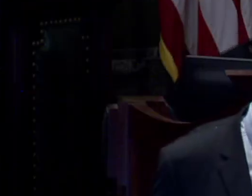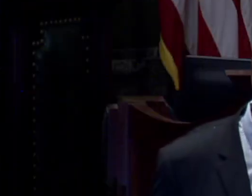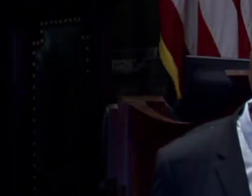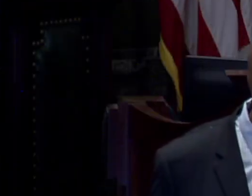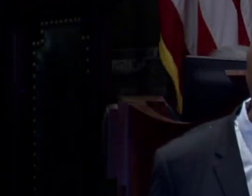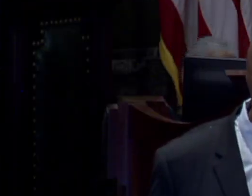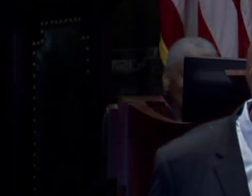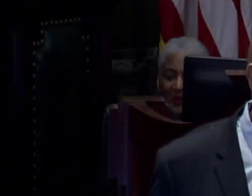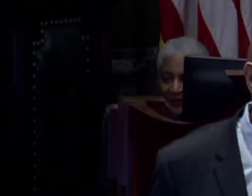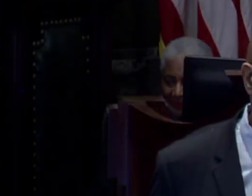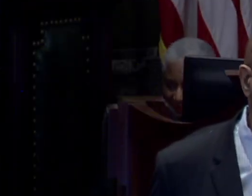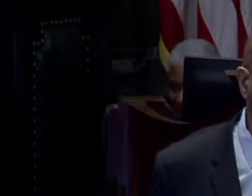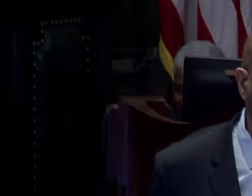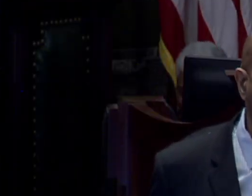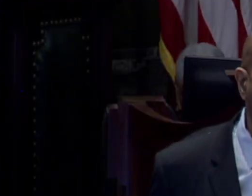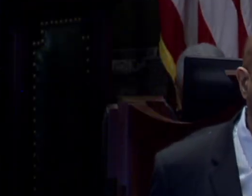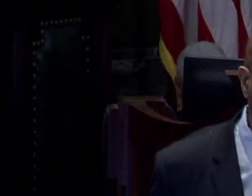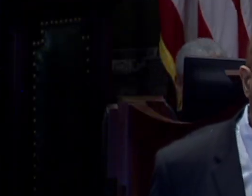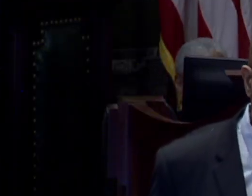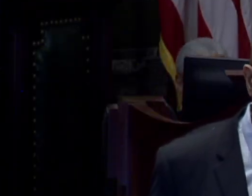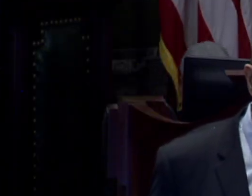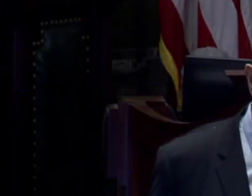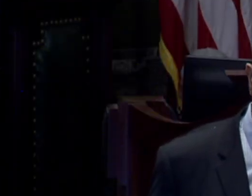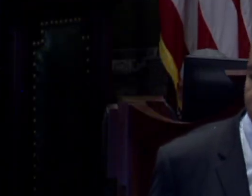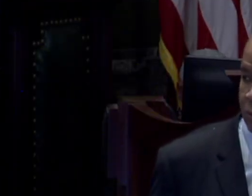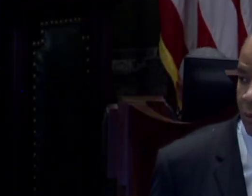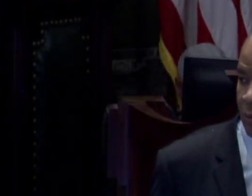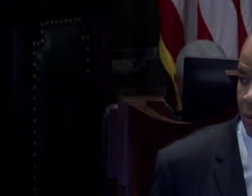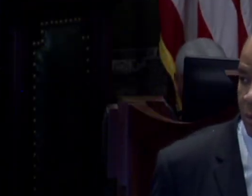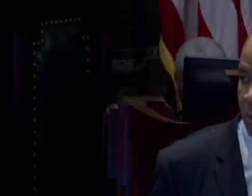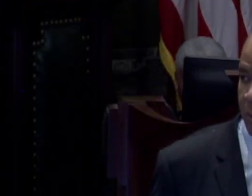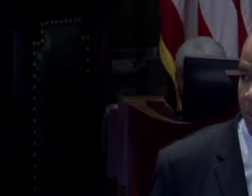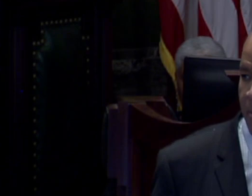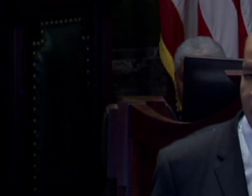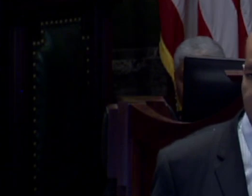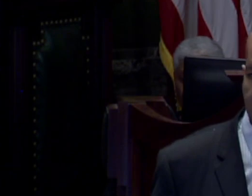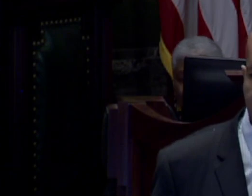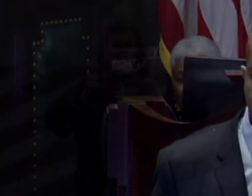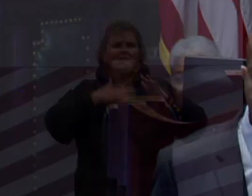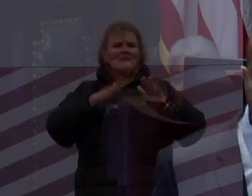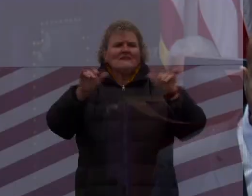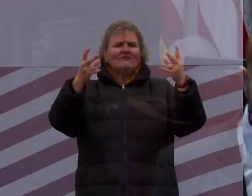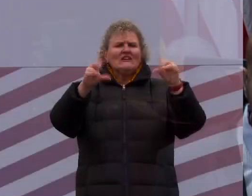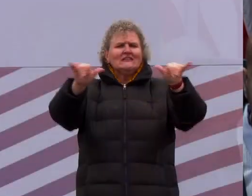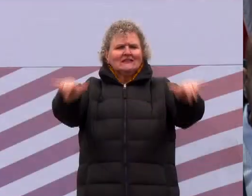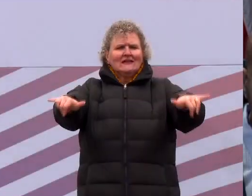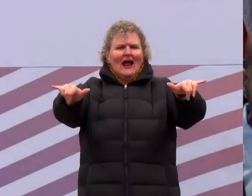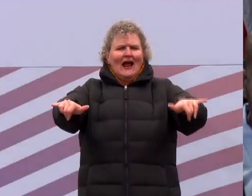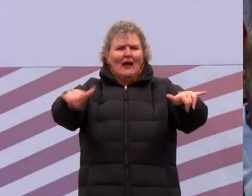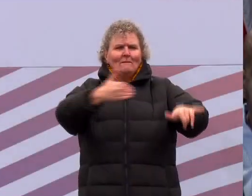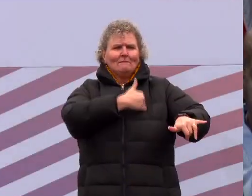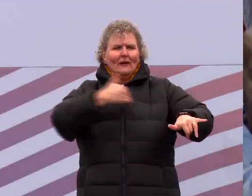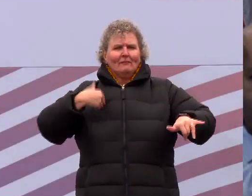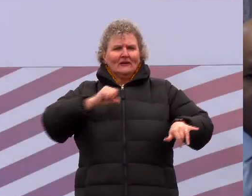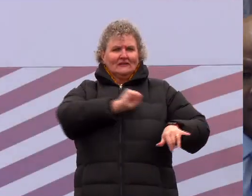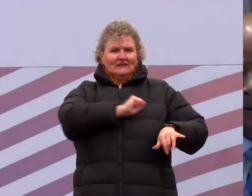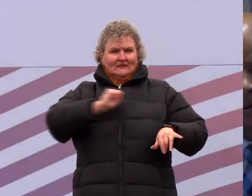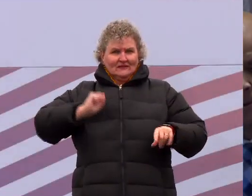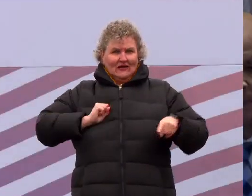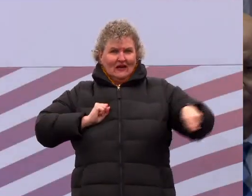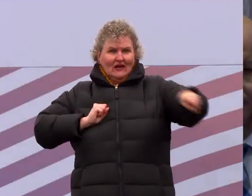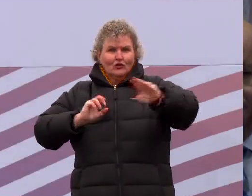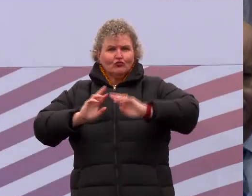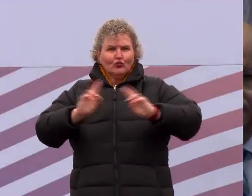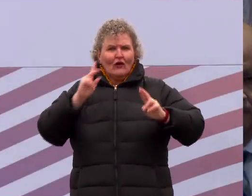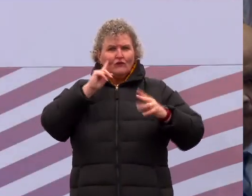The chair will now ask that all guests remain seated while the members of the Senate prepare to depart the chamber and move to the inaugural ceremonies